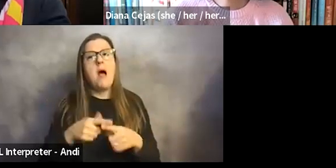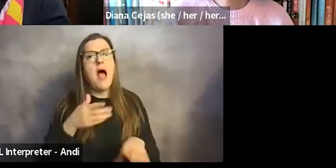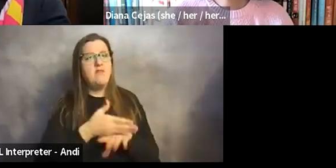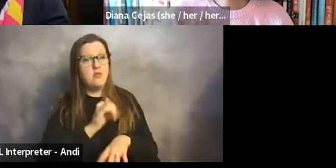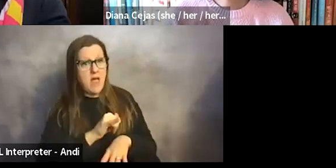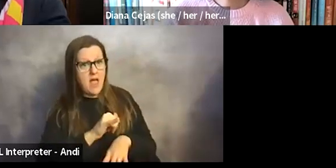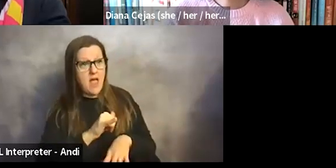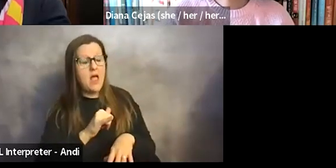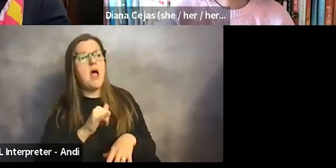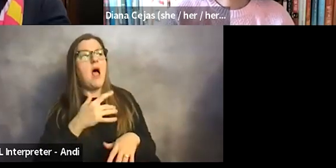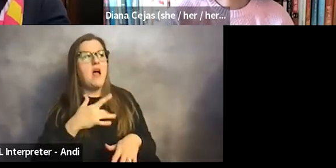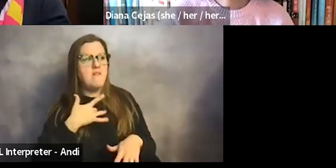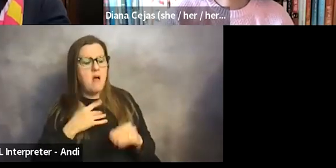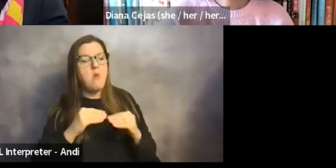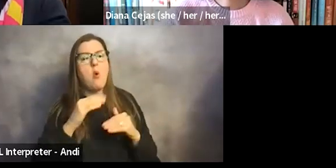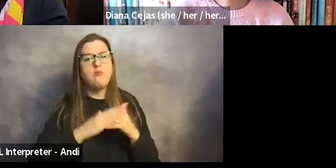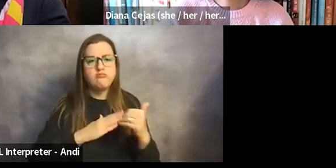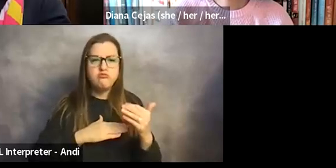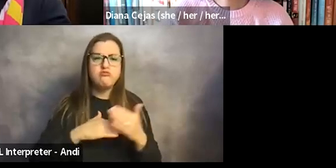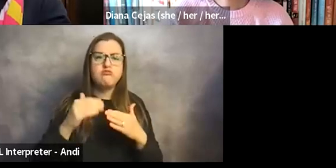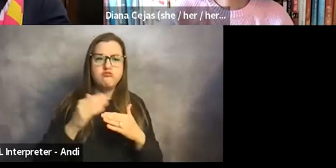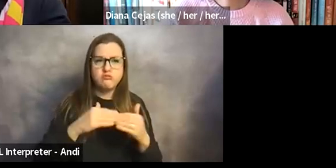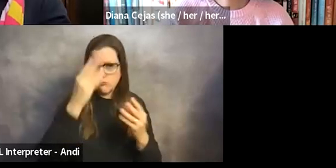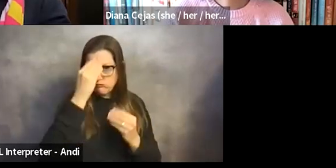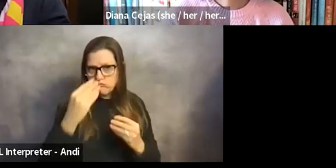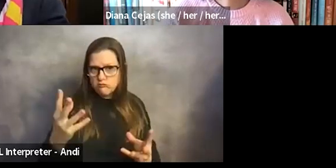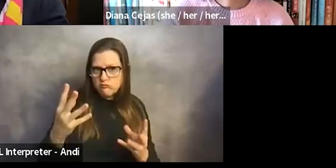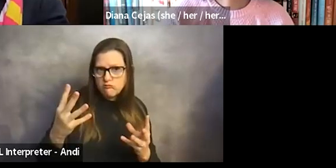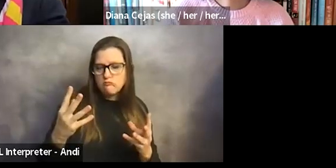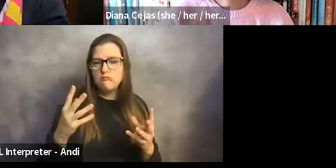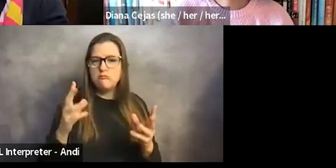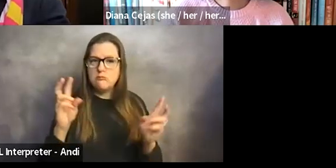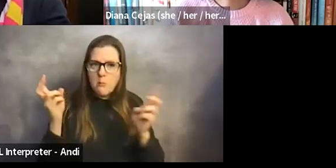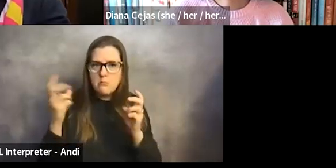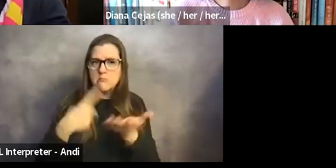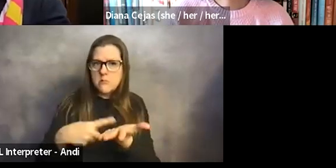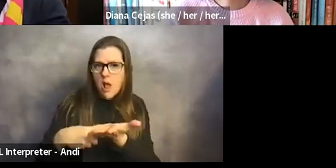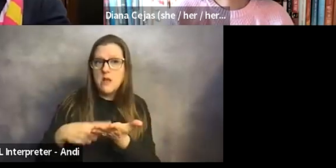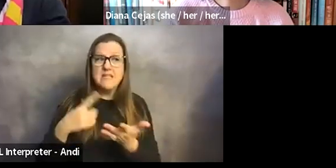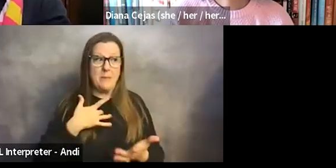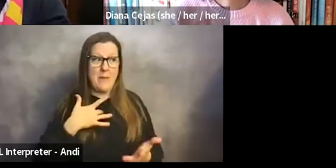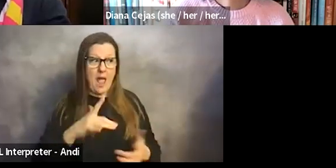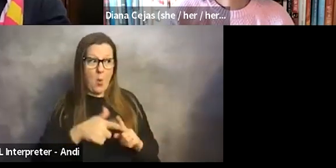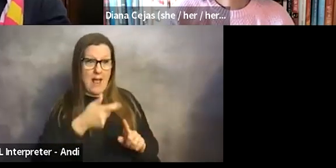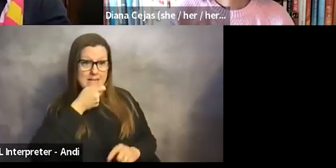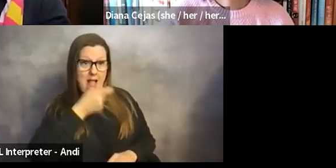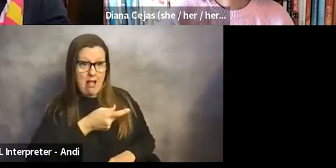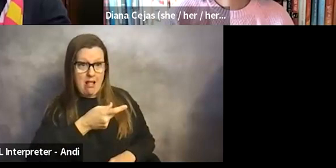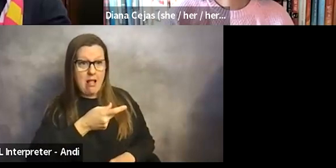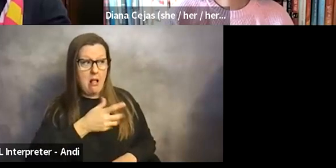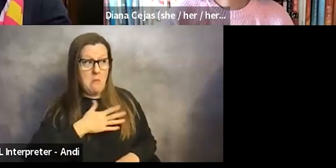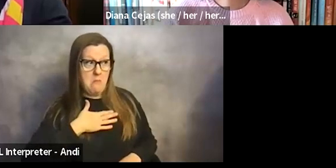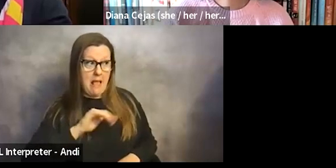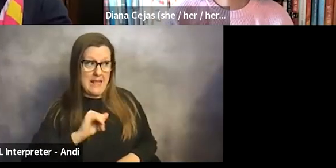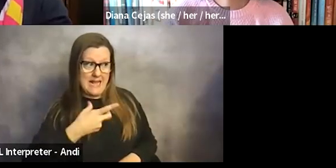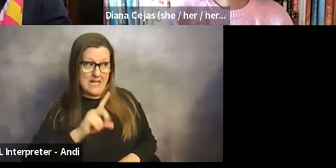comfortable bringing it up. And one of the other issues I had, so usually when you disclose, the next question automatically is going to